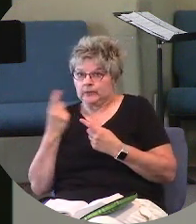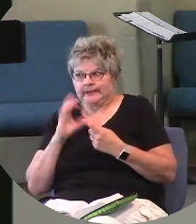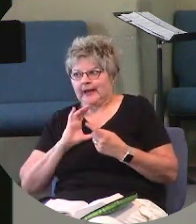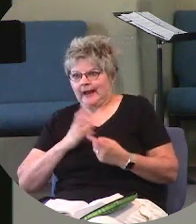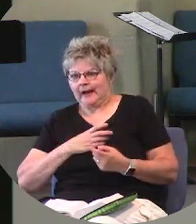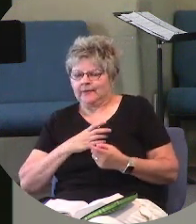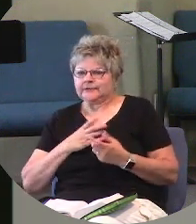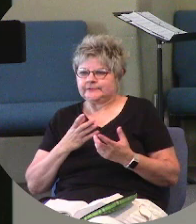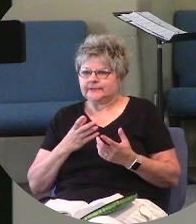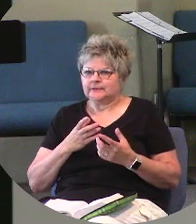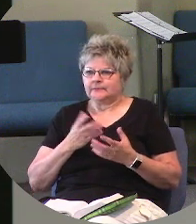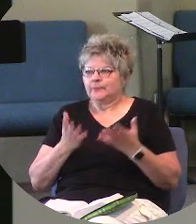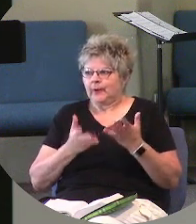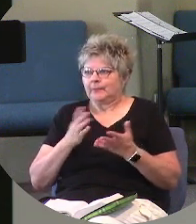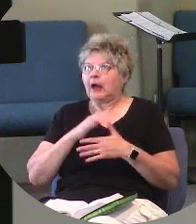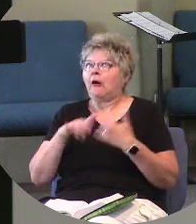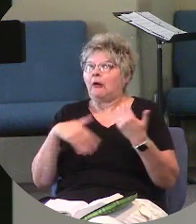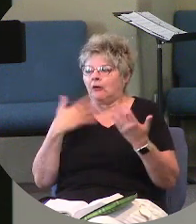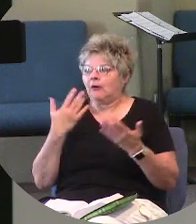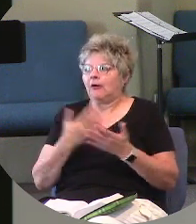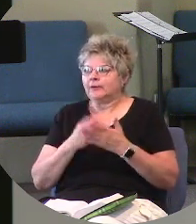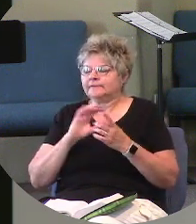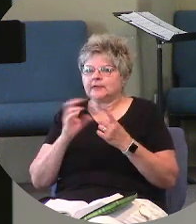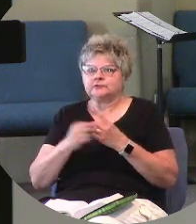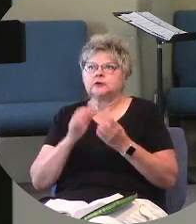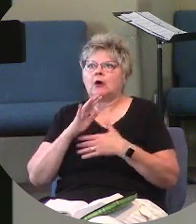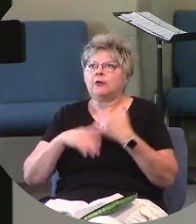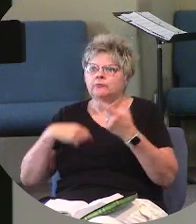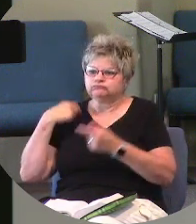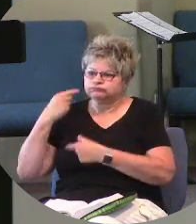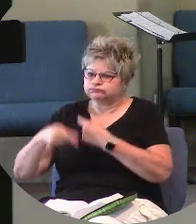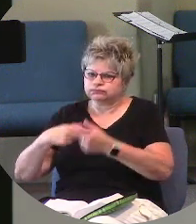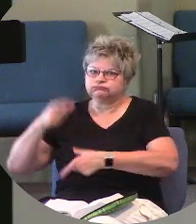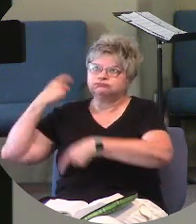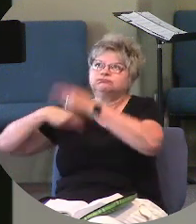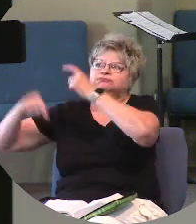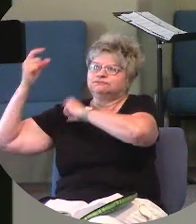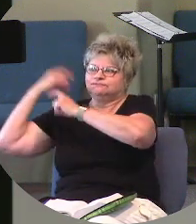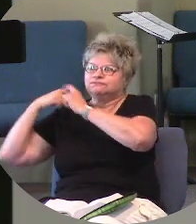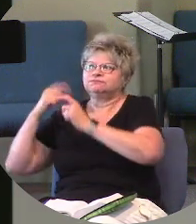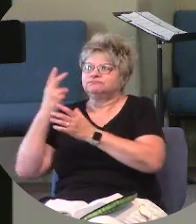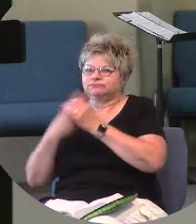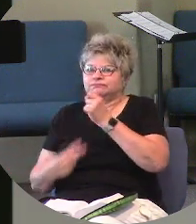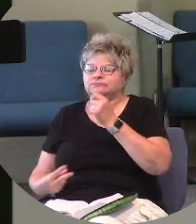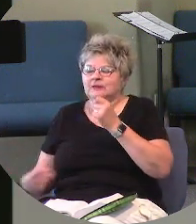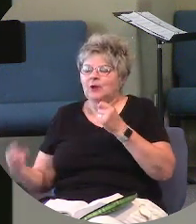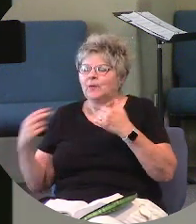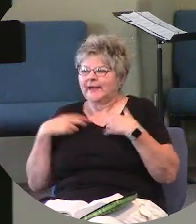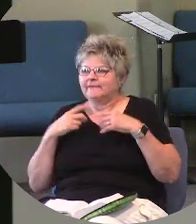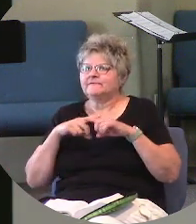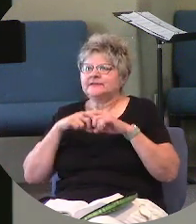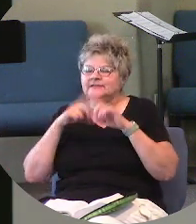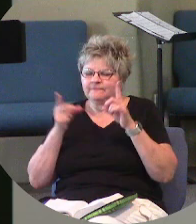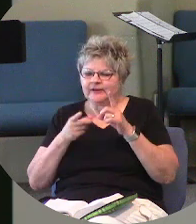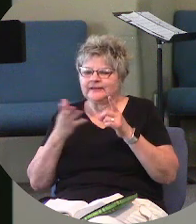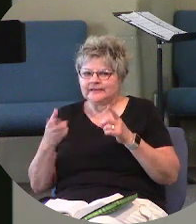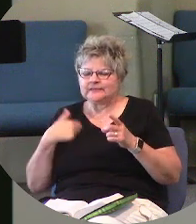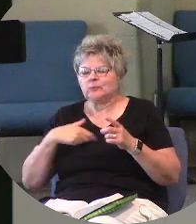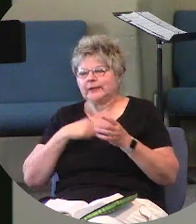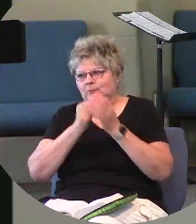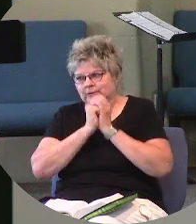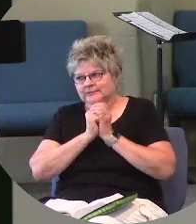culture. It's probably all the cultures and all the generations that ever lived. Is we have different objects of worship.